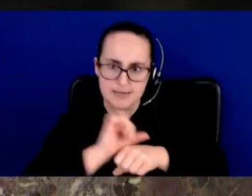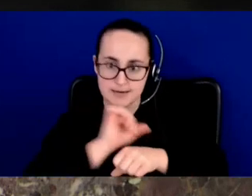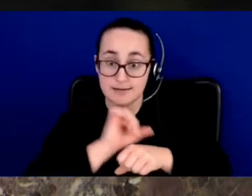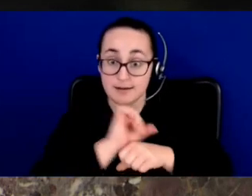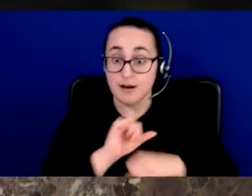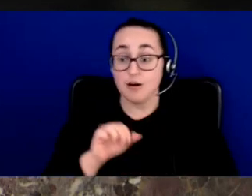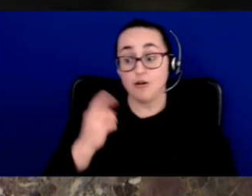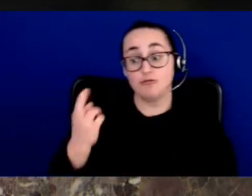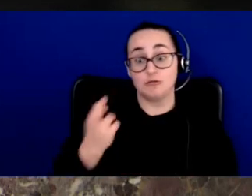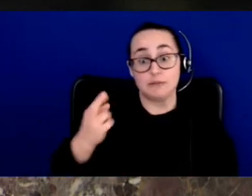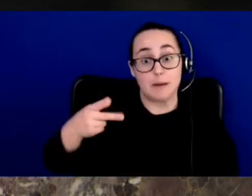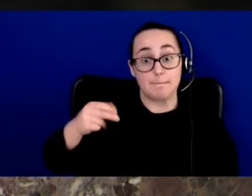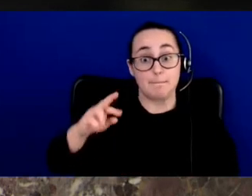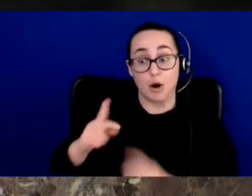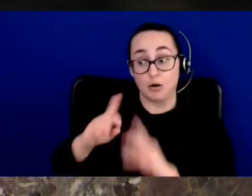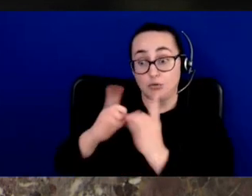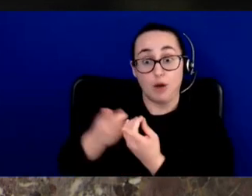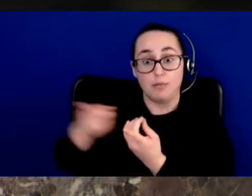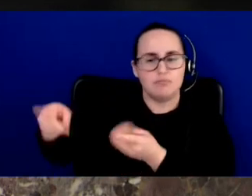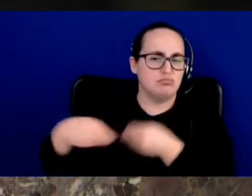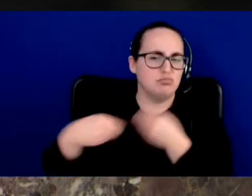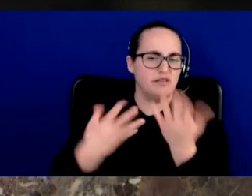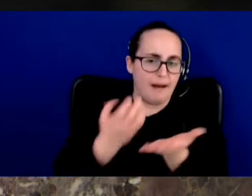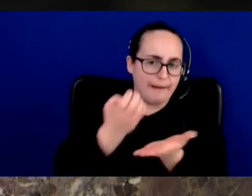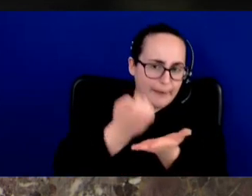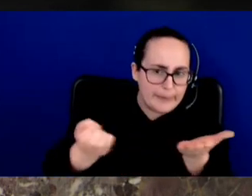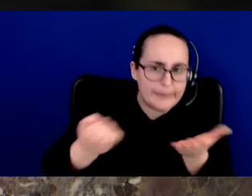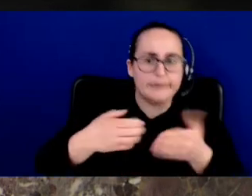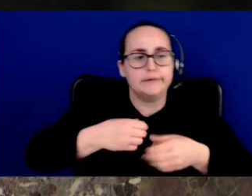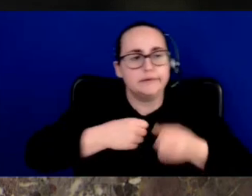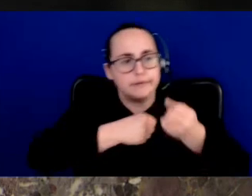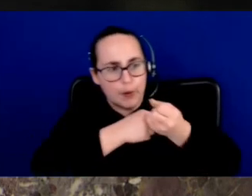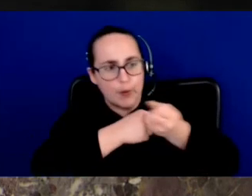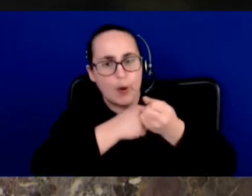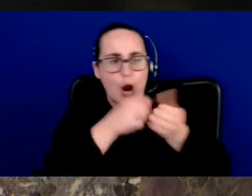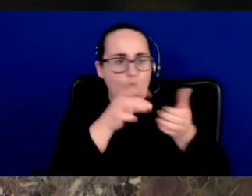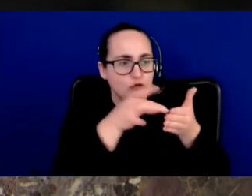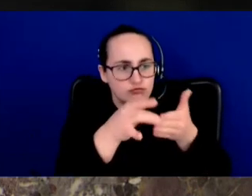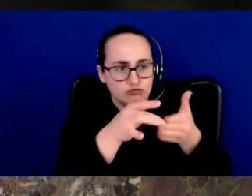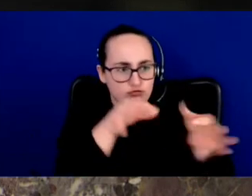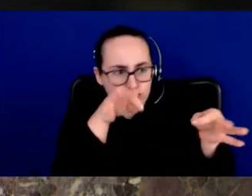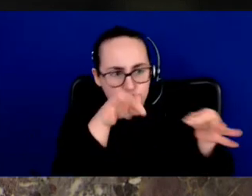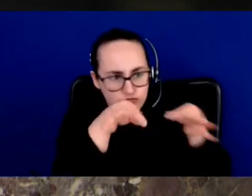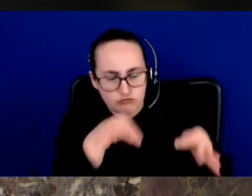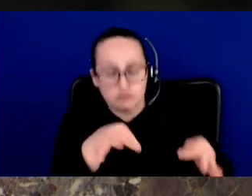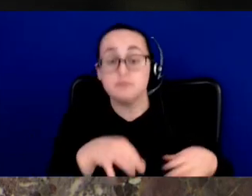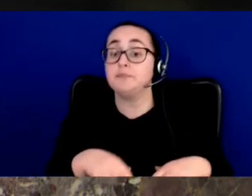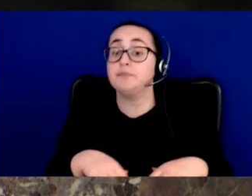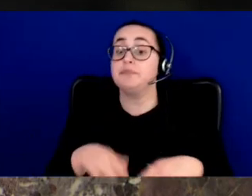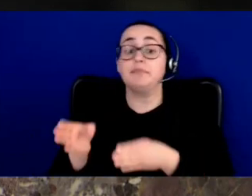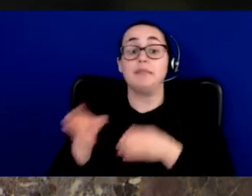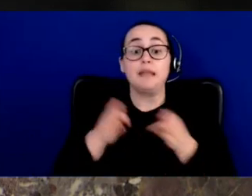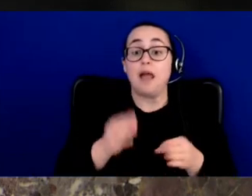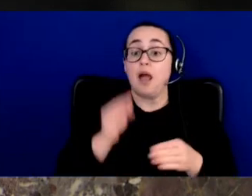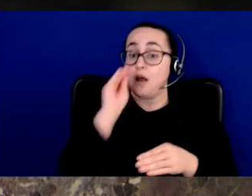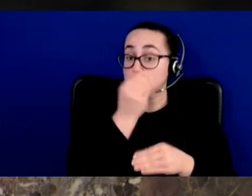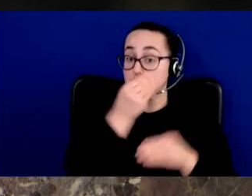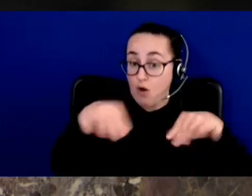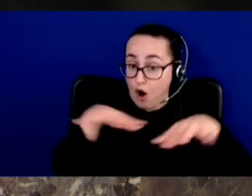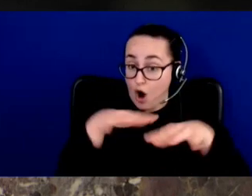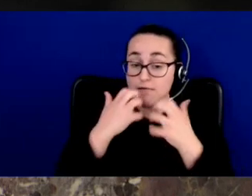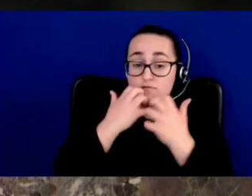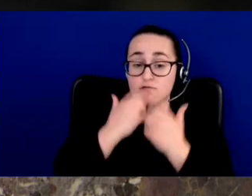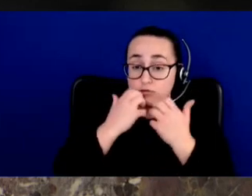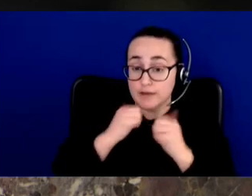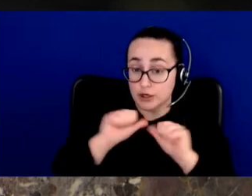for providing equipment, support, and guidance. Garner City Conservation Society for the leadership and expertise. Linda Lee